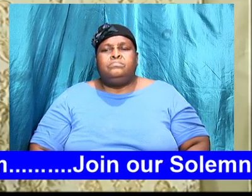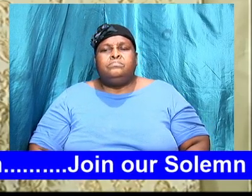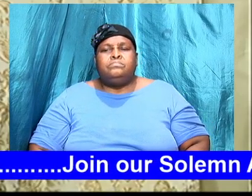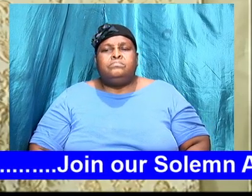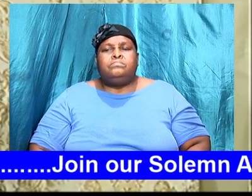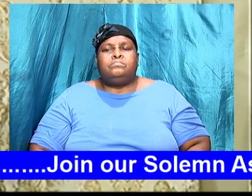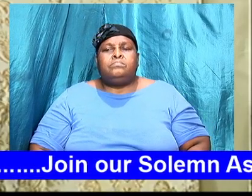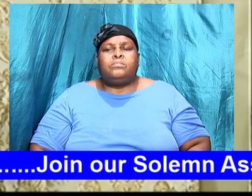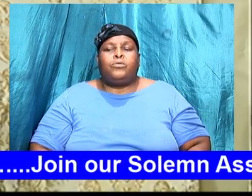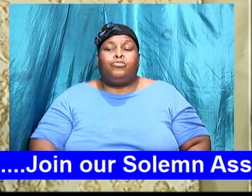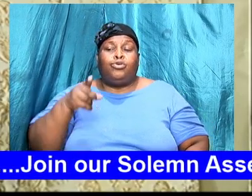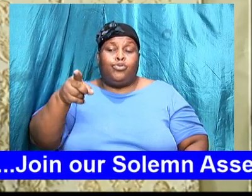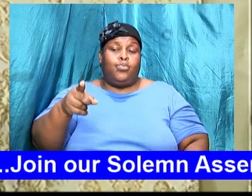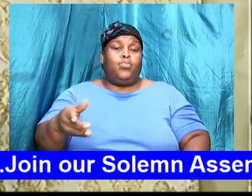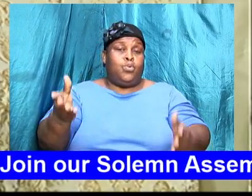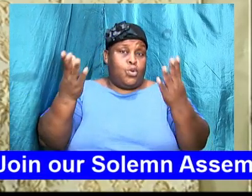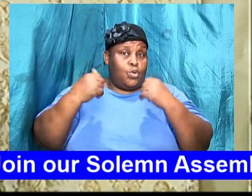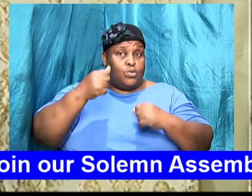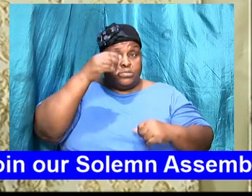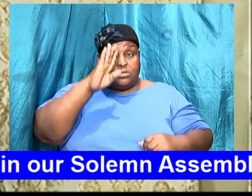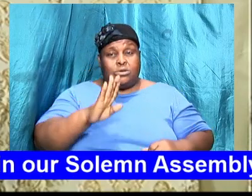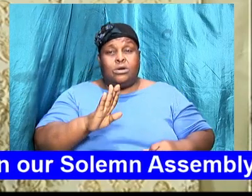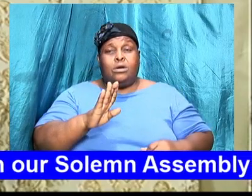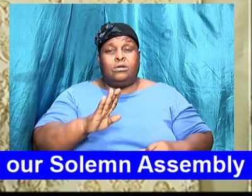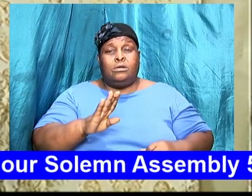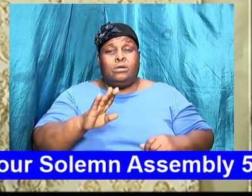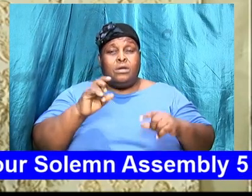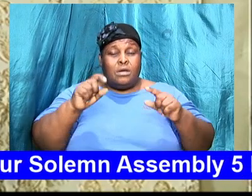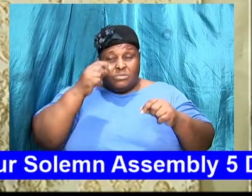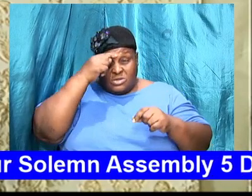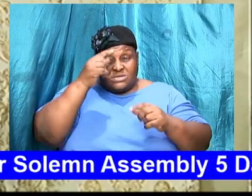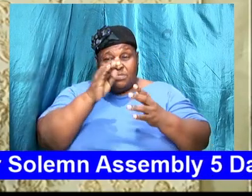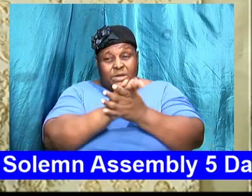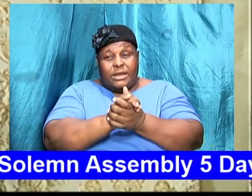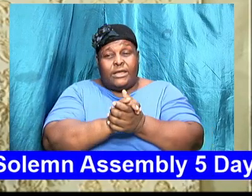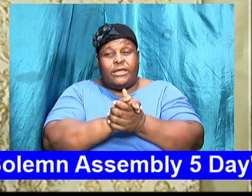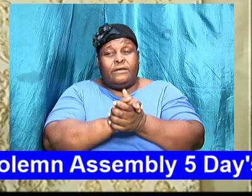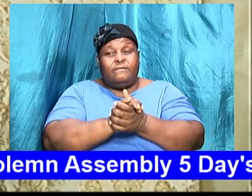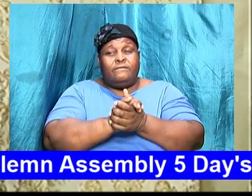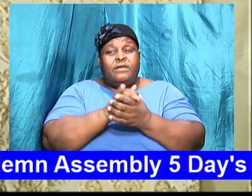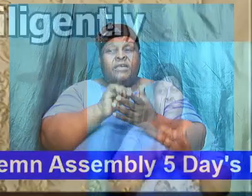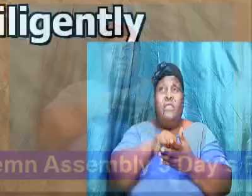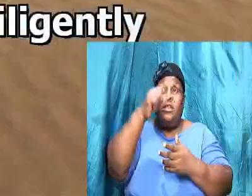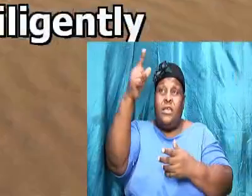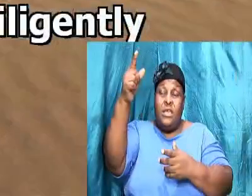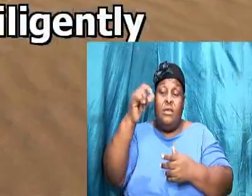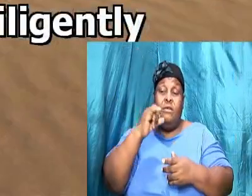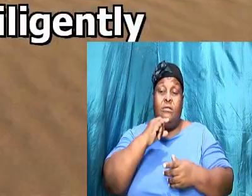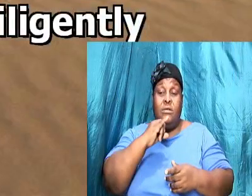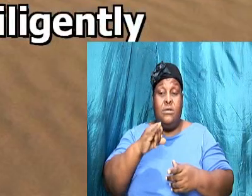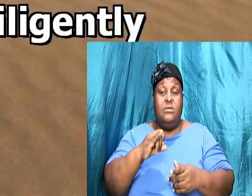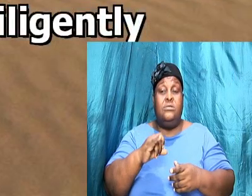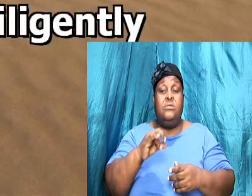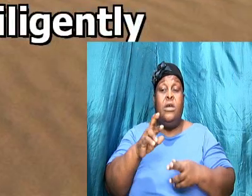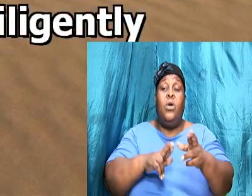for he that cometh to God must first believe that he is